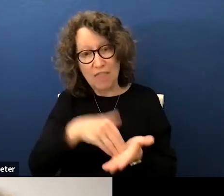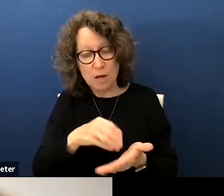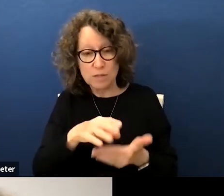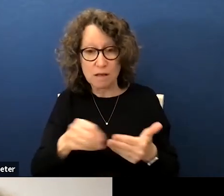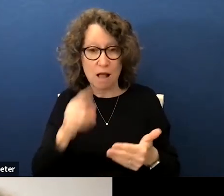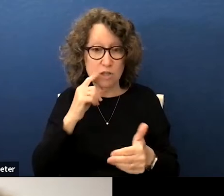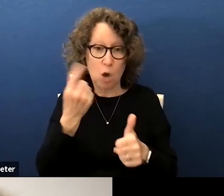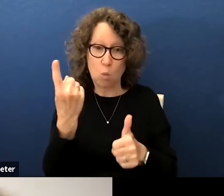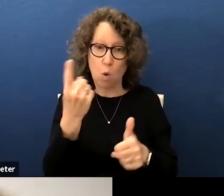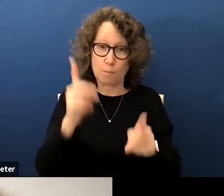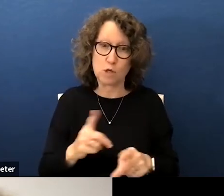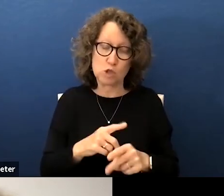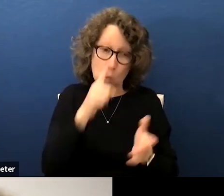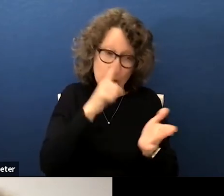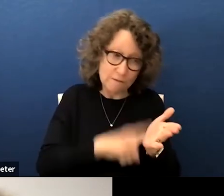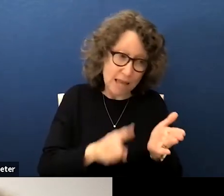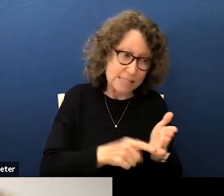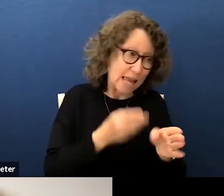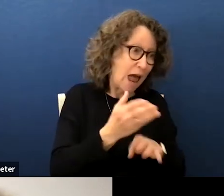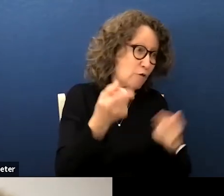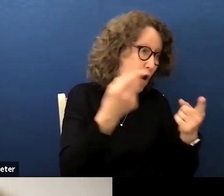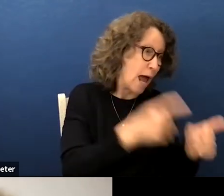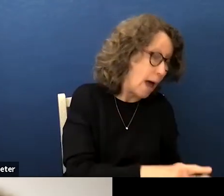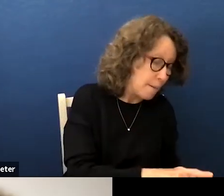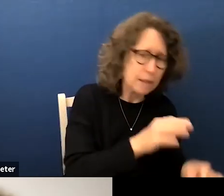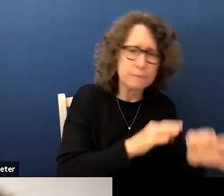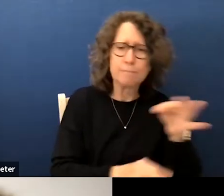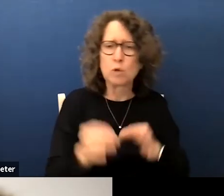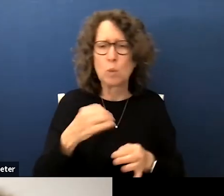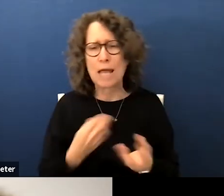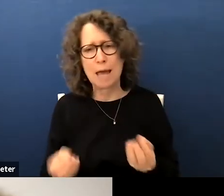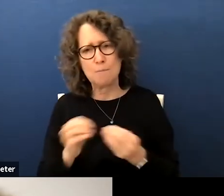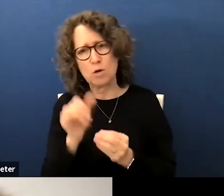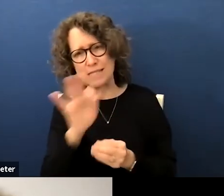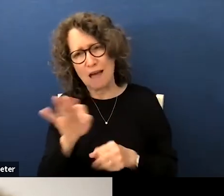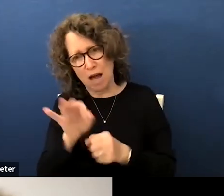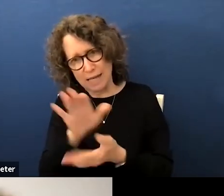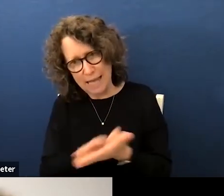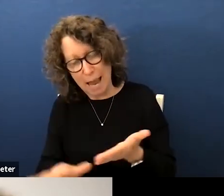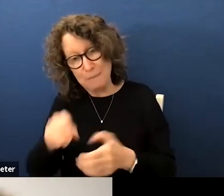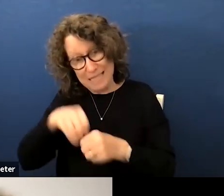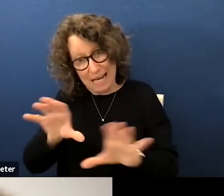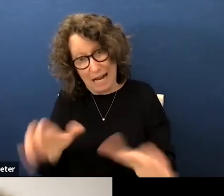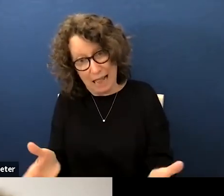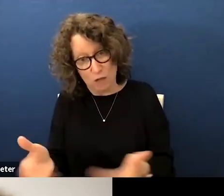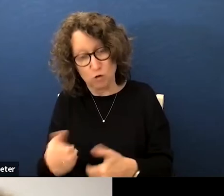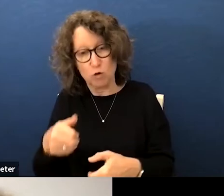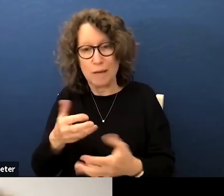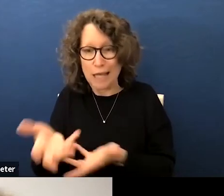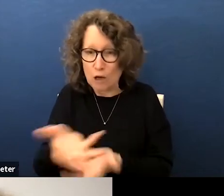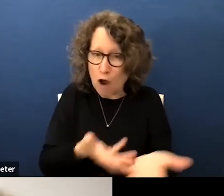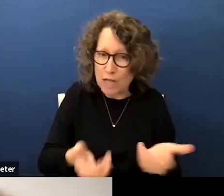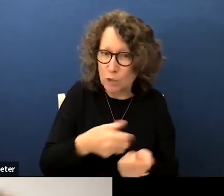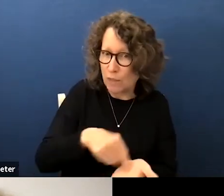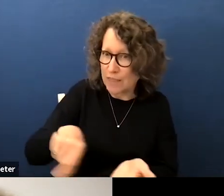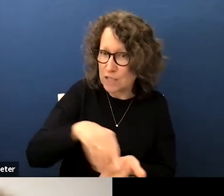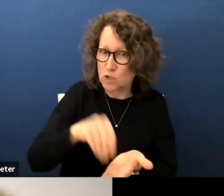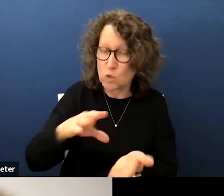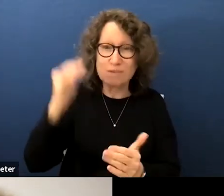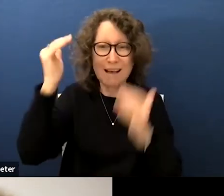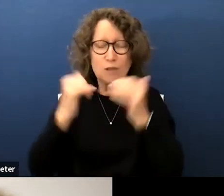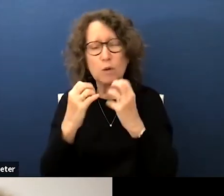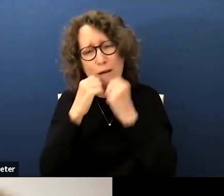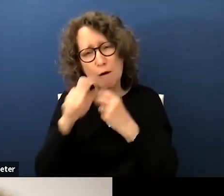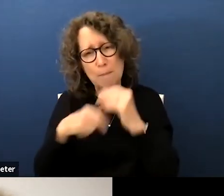on a deputy to investigate after the fact we had had more staff on campus in classrooms interacting with these students adults who